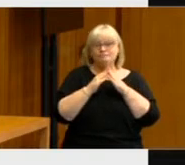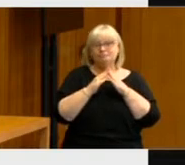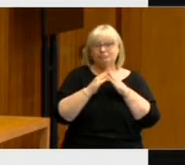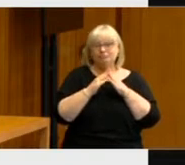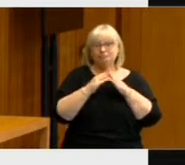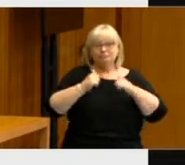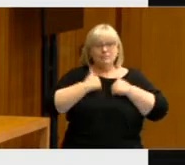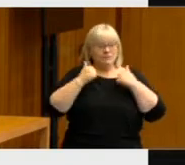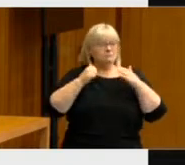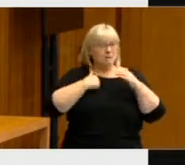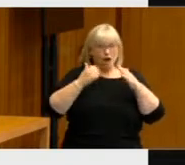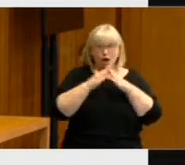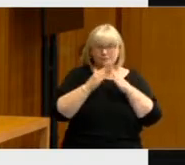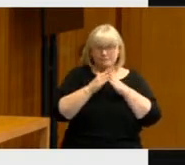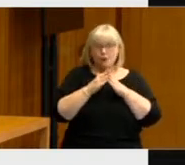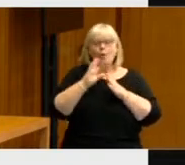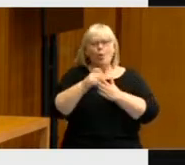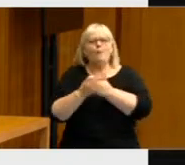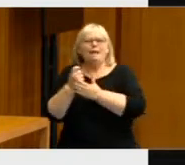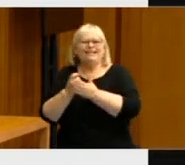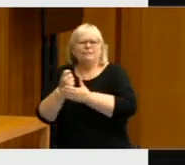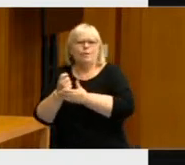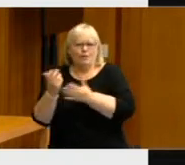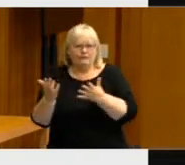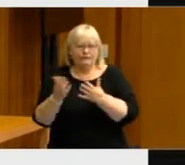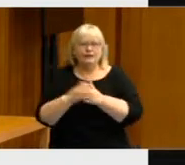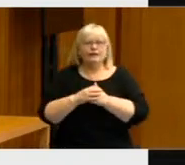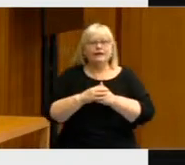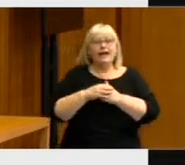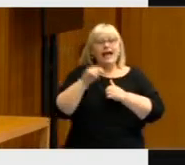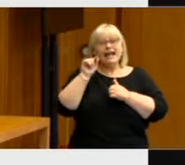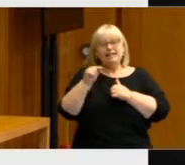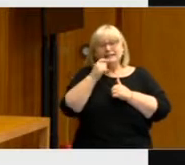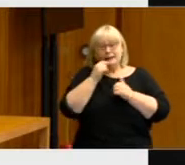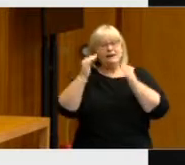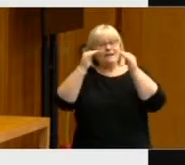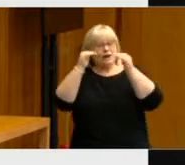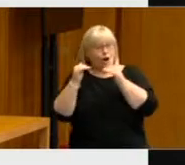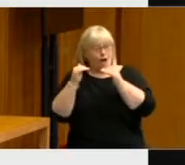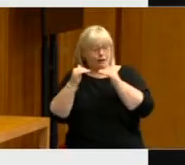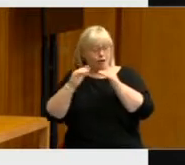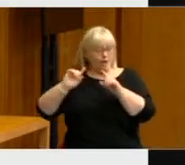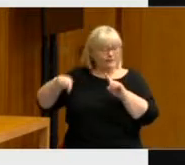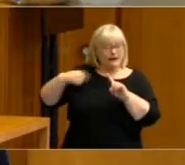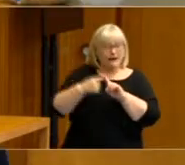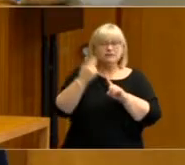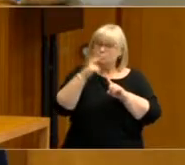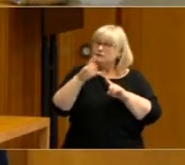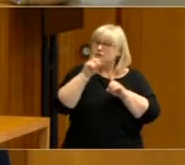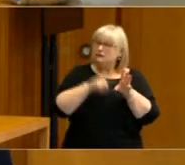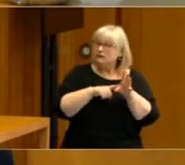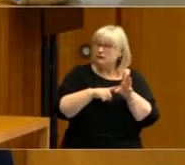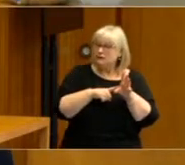own their properties outright and people who are paying them off. That in fact is a slight decline over the last 20 years or so,